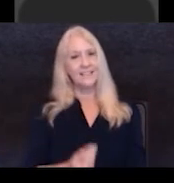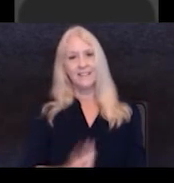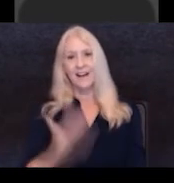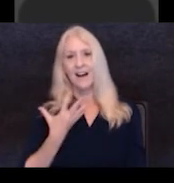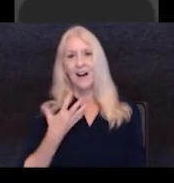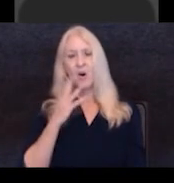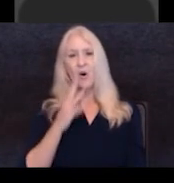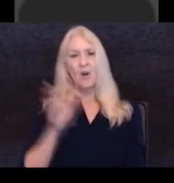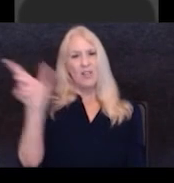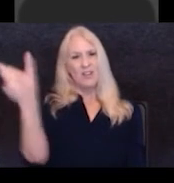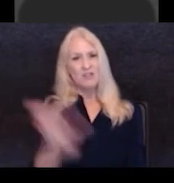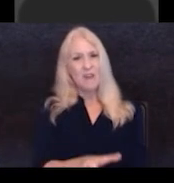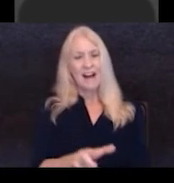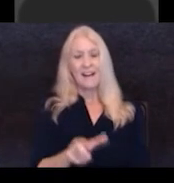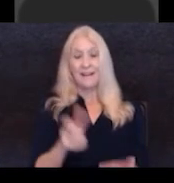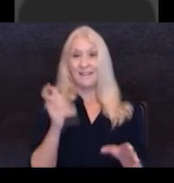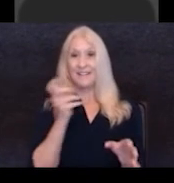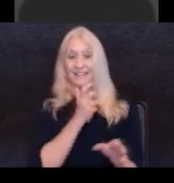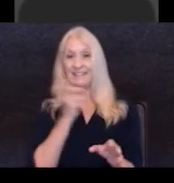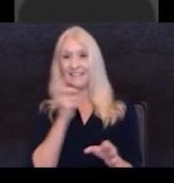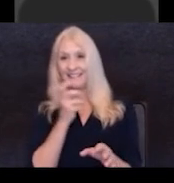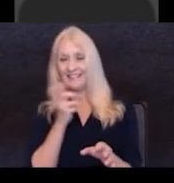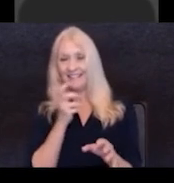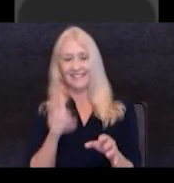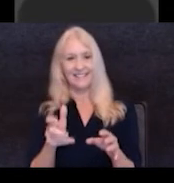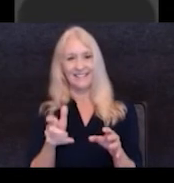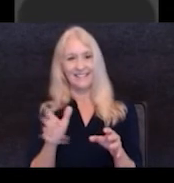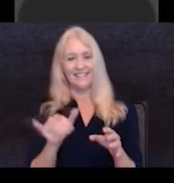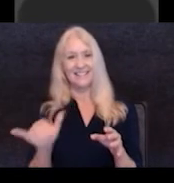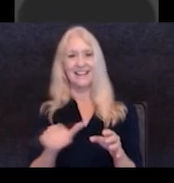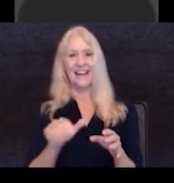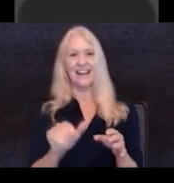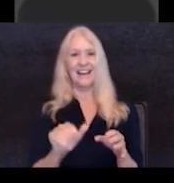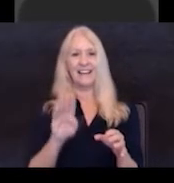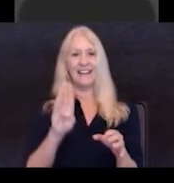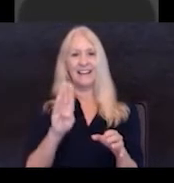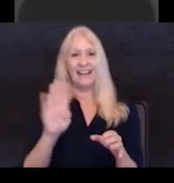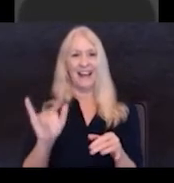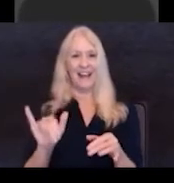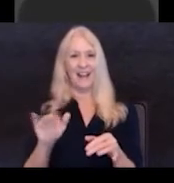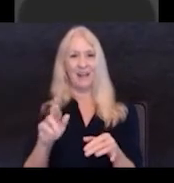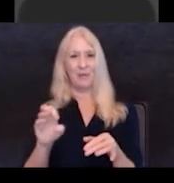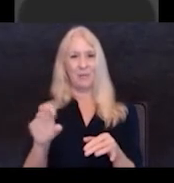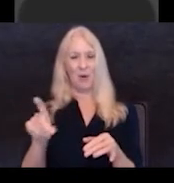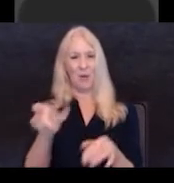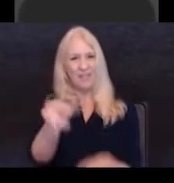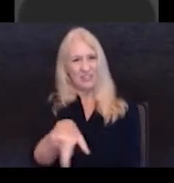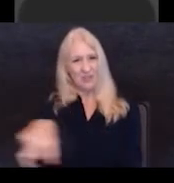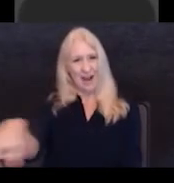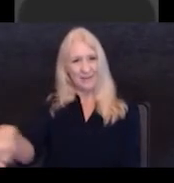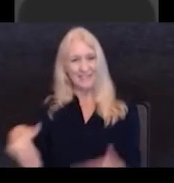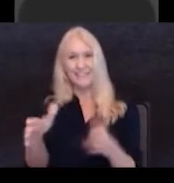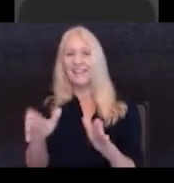the stripes were unbelievable. You definitely had an Abbey Road moment there, didn't you? Yeah. But, uh, is this